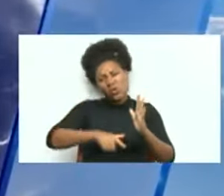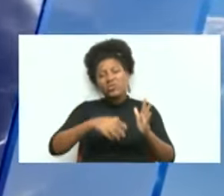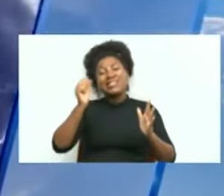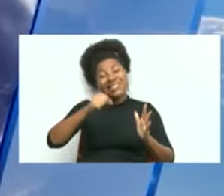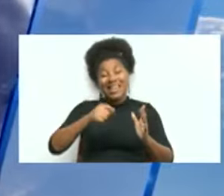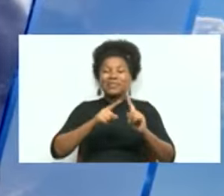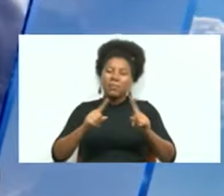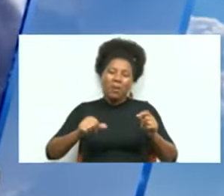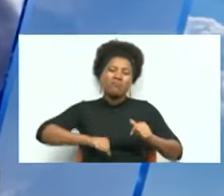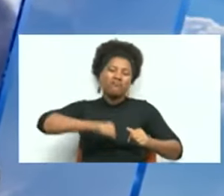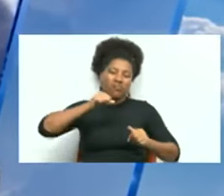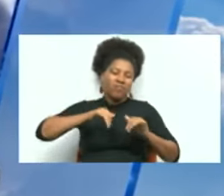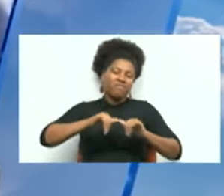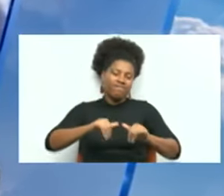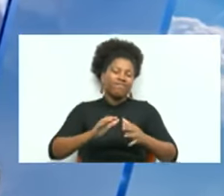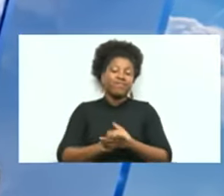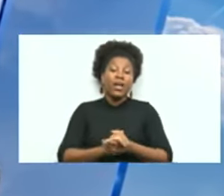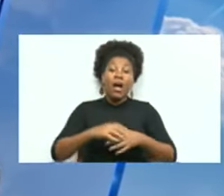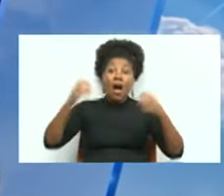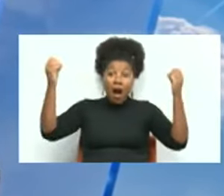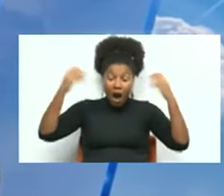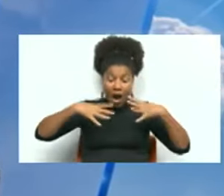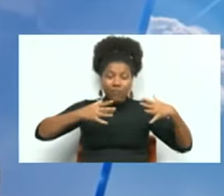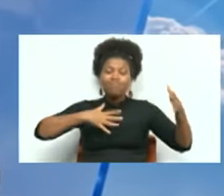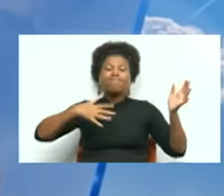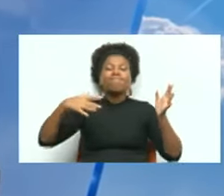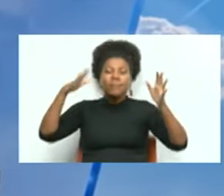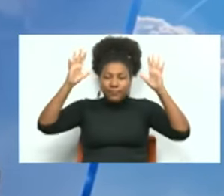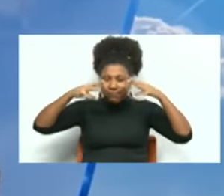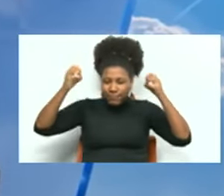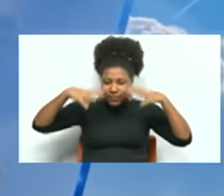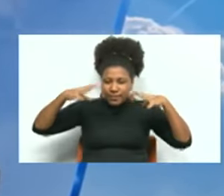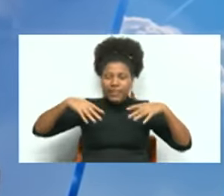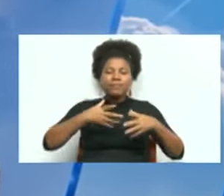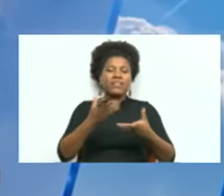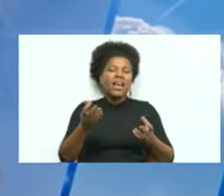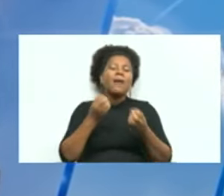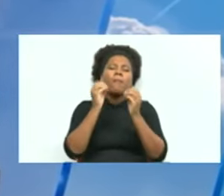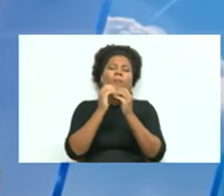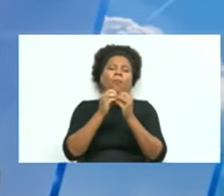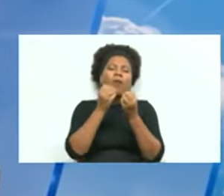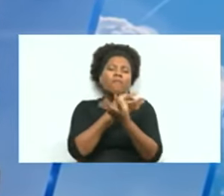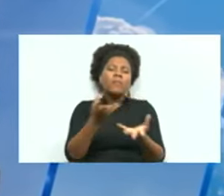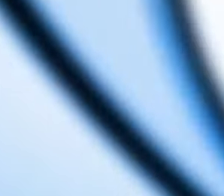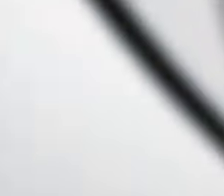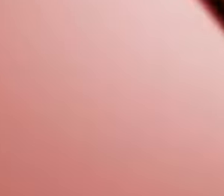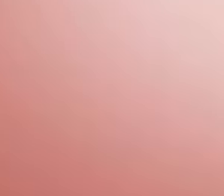Mostly hot and sunny conditions set to continue this week. I'll have the details in tonight's weather forecast.